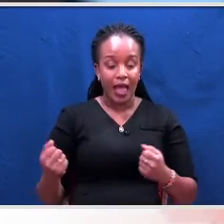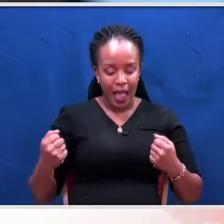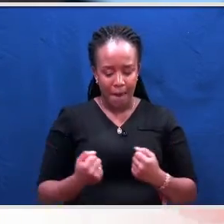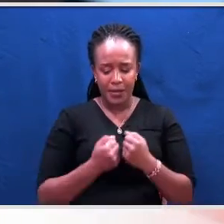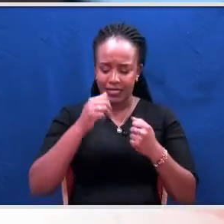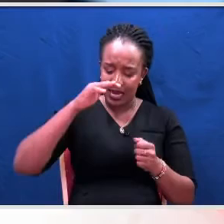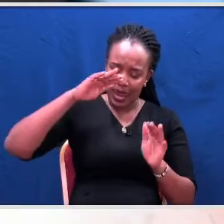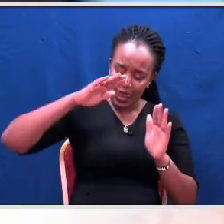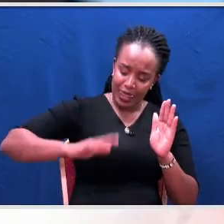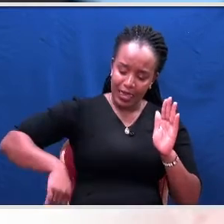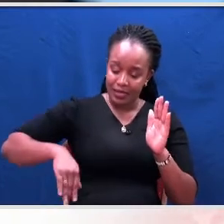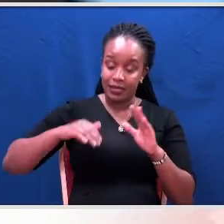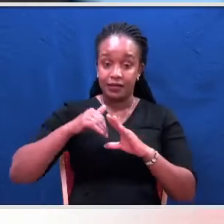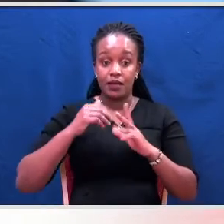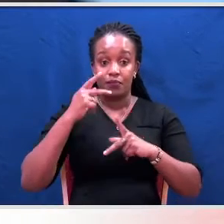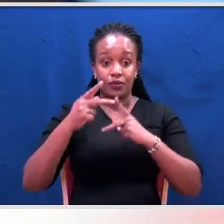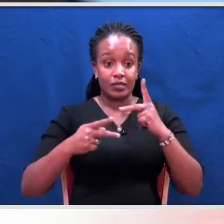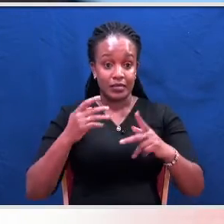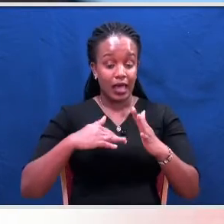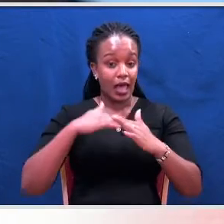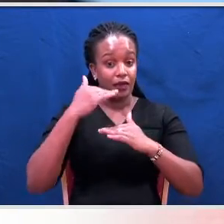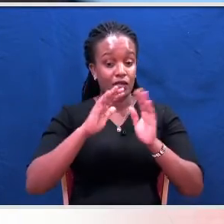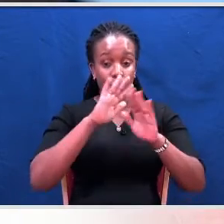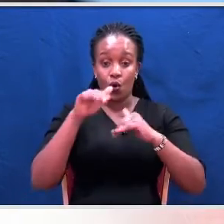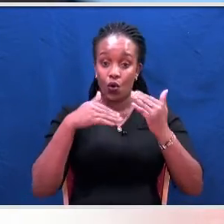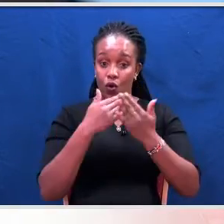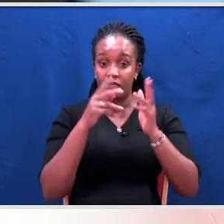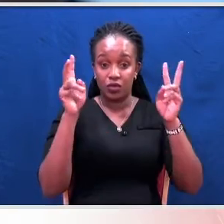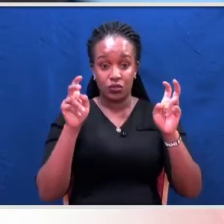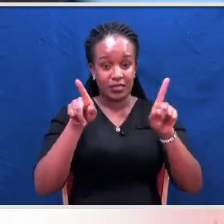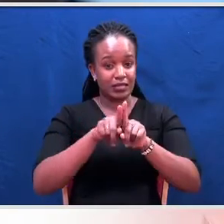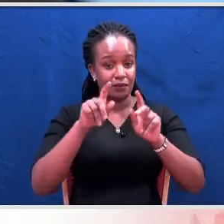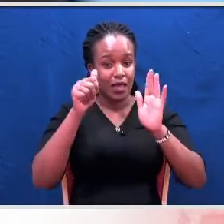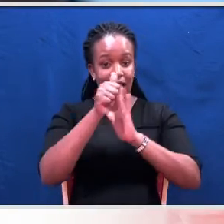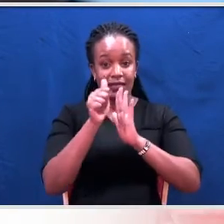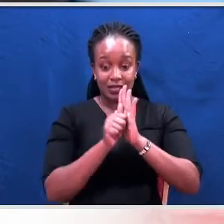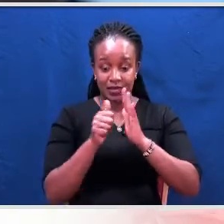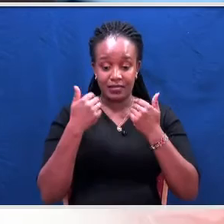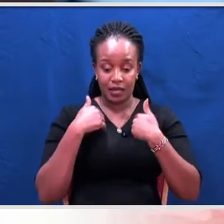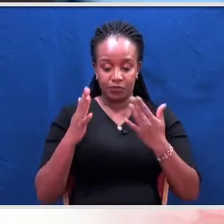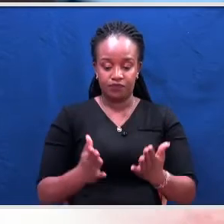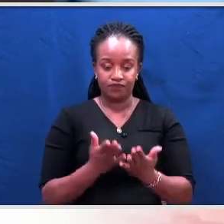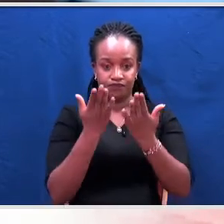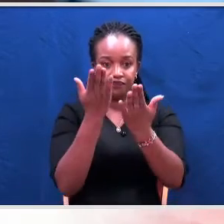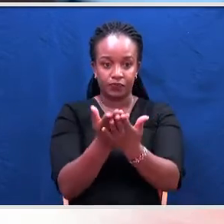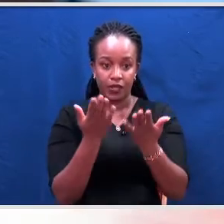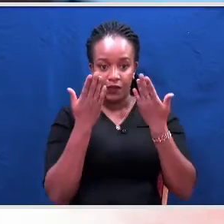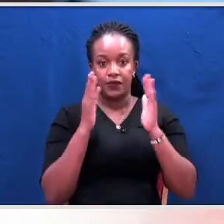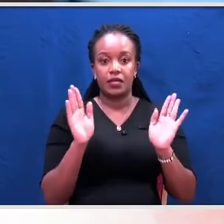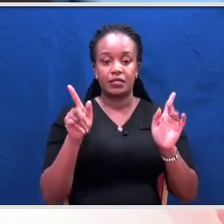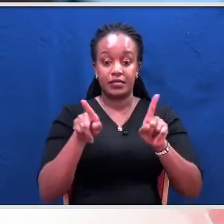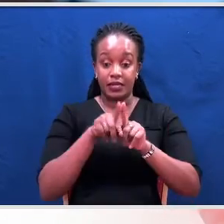process after all the issues and all the agendas have been framed and most of the decisions